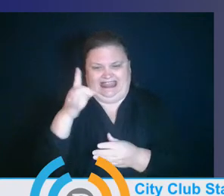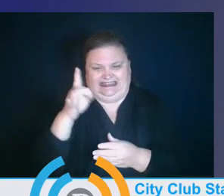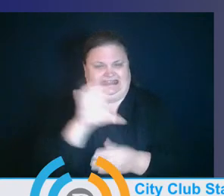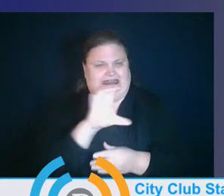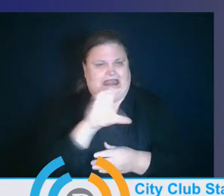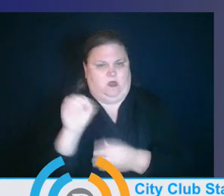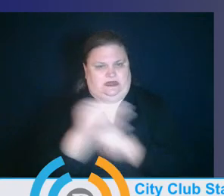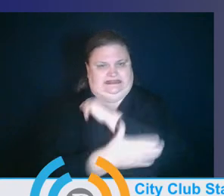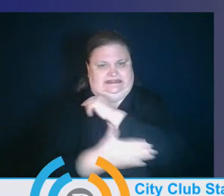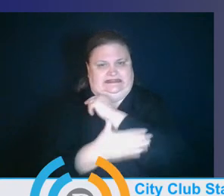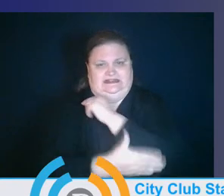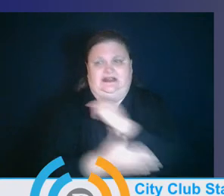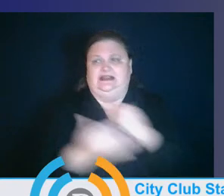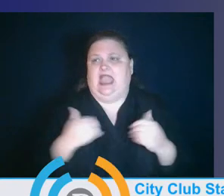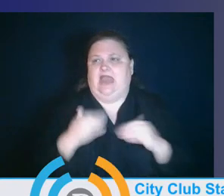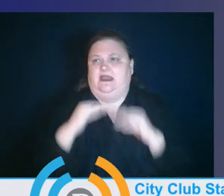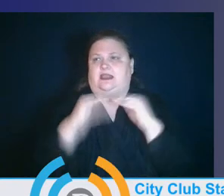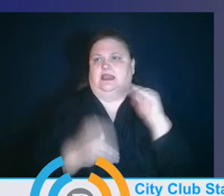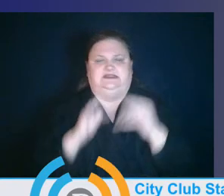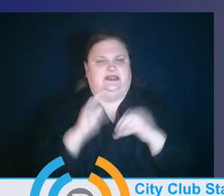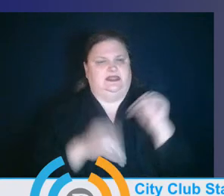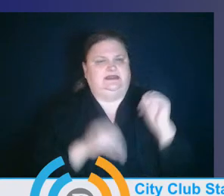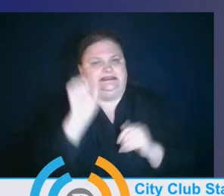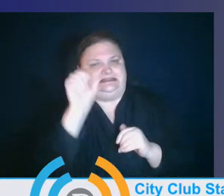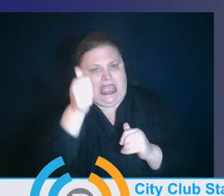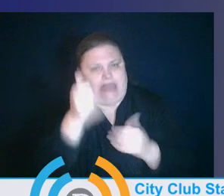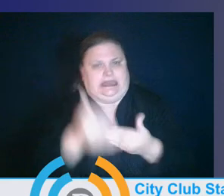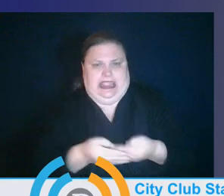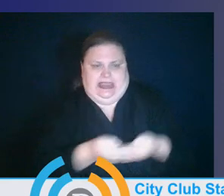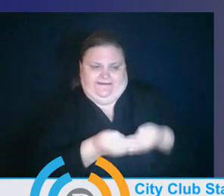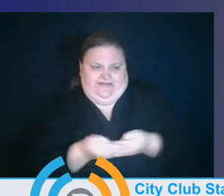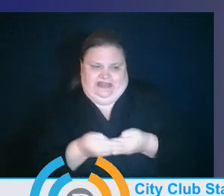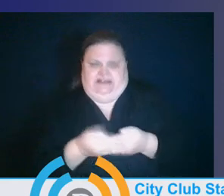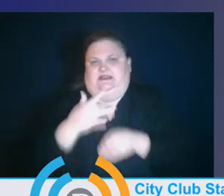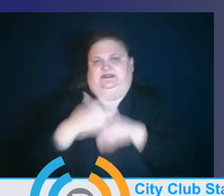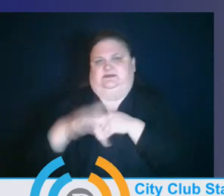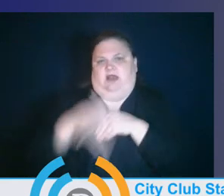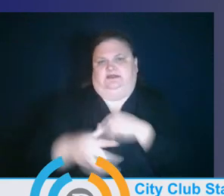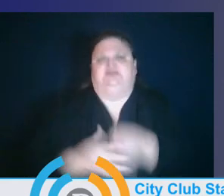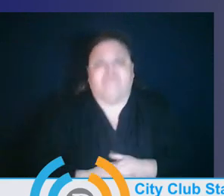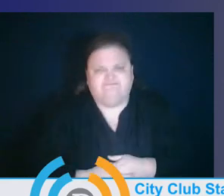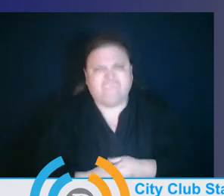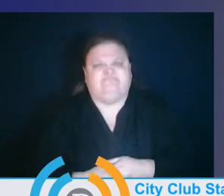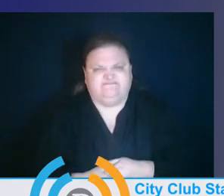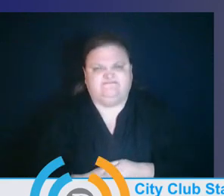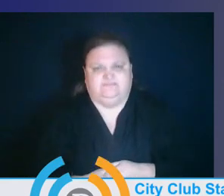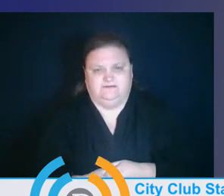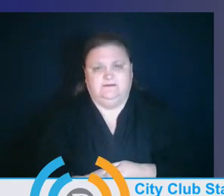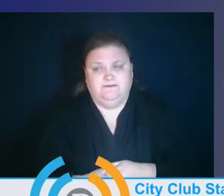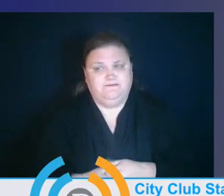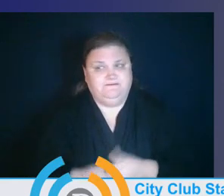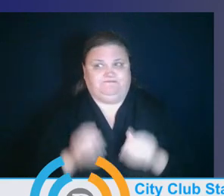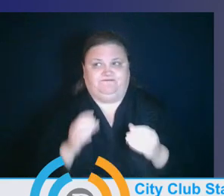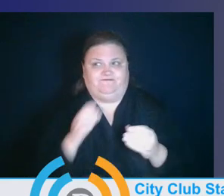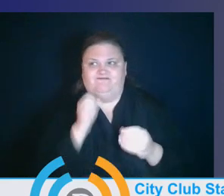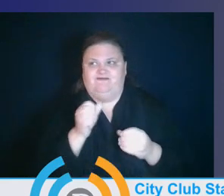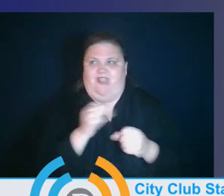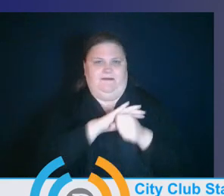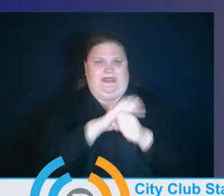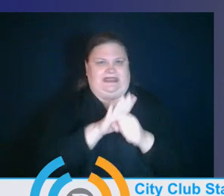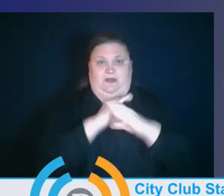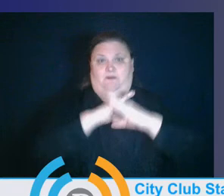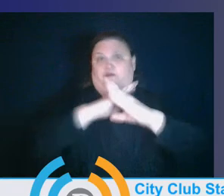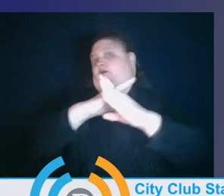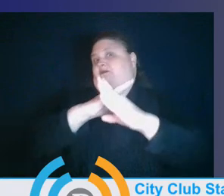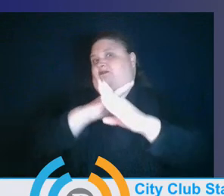fewer than 10 infant slots, right? So we haven't had a pandemic proof early learning and child care